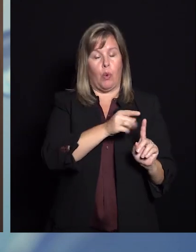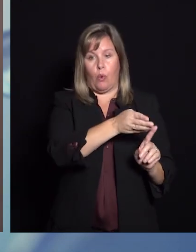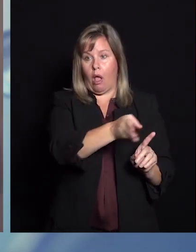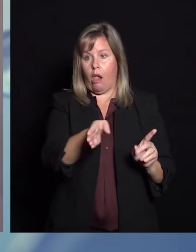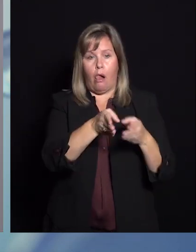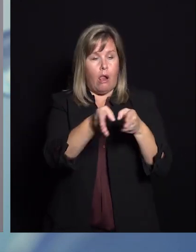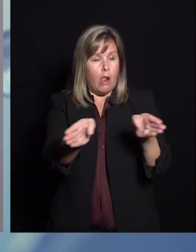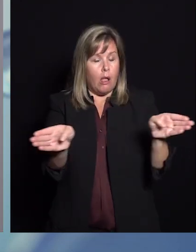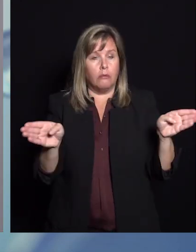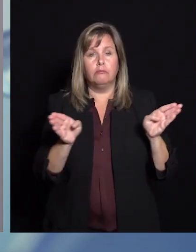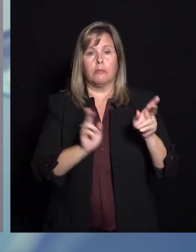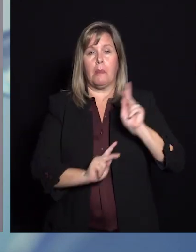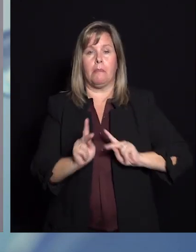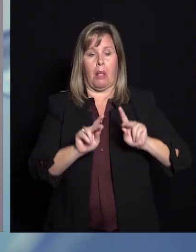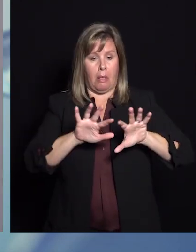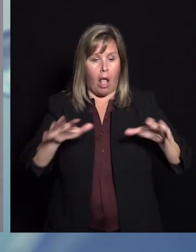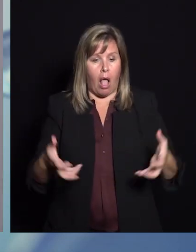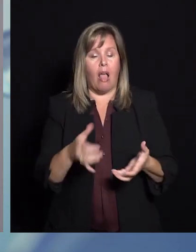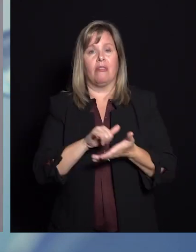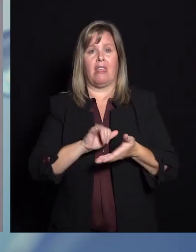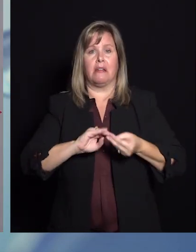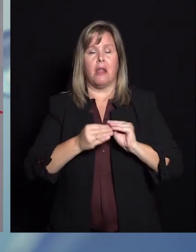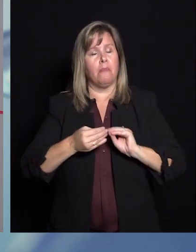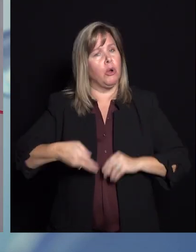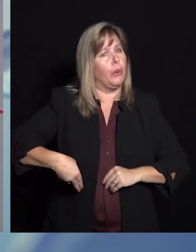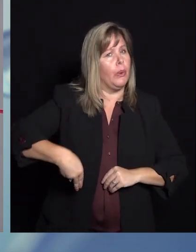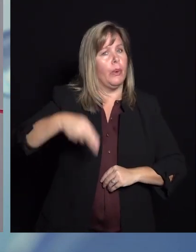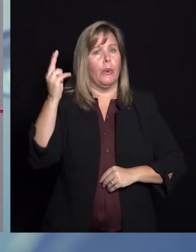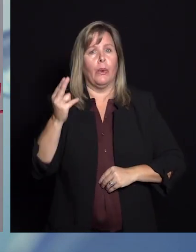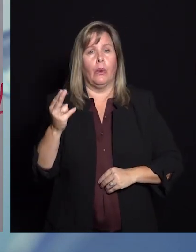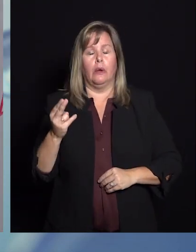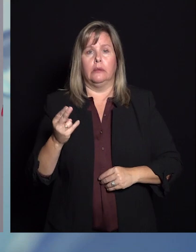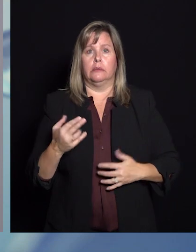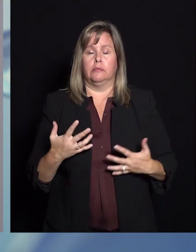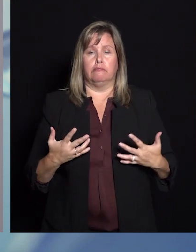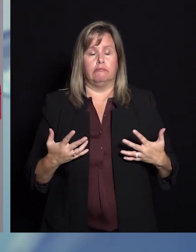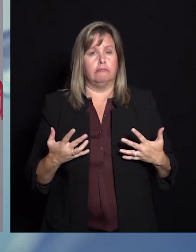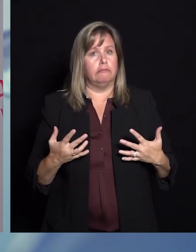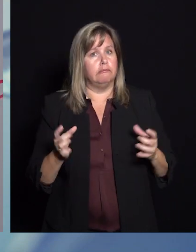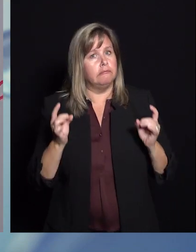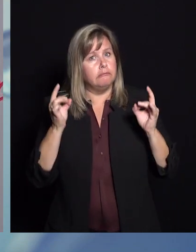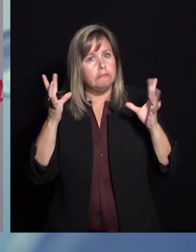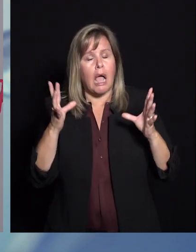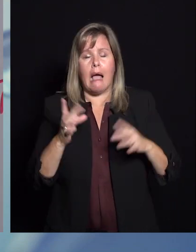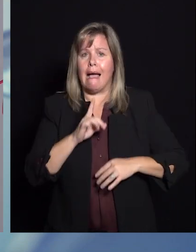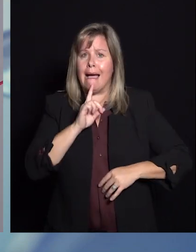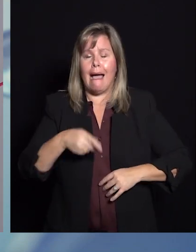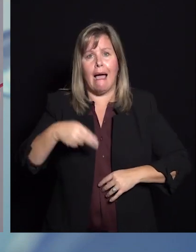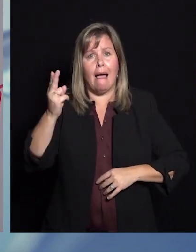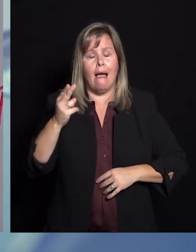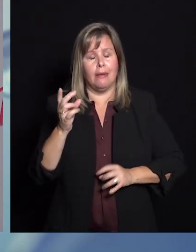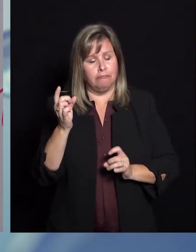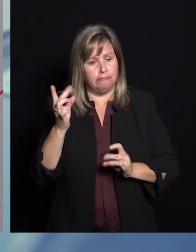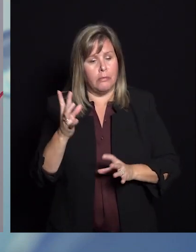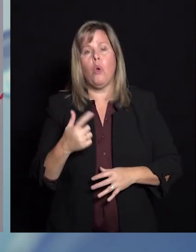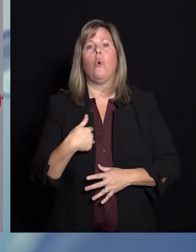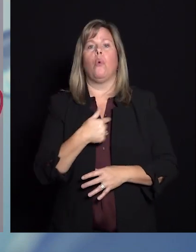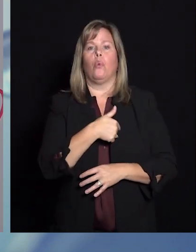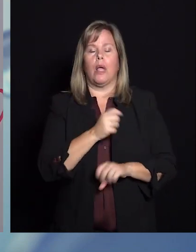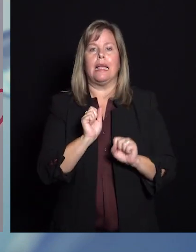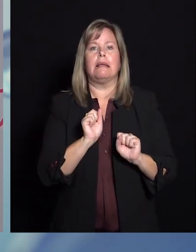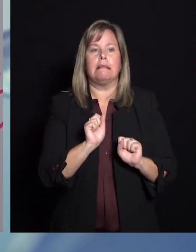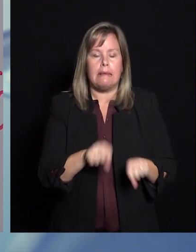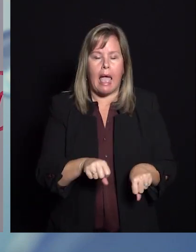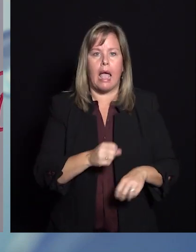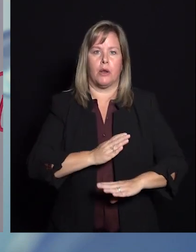population, we get a number that is startling and is a number that is much too high and something that we